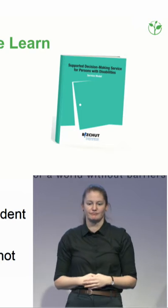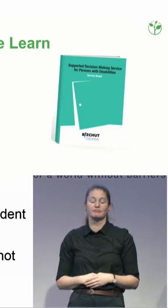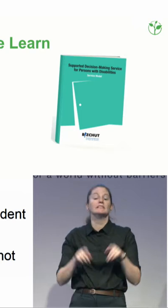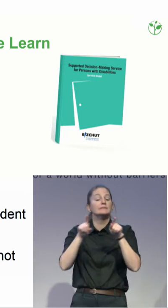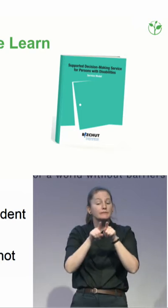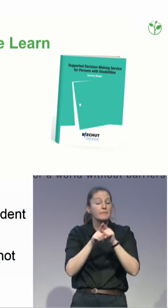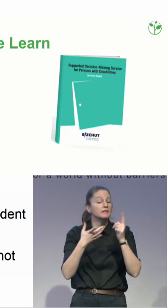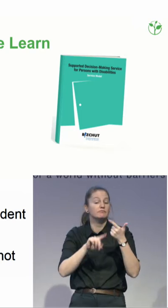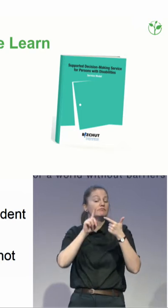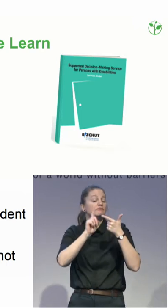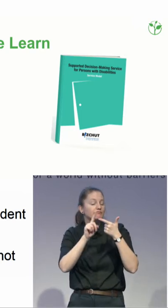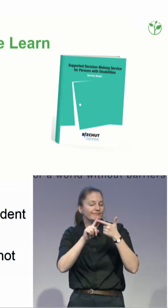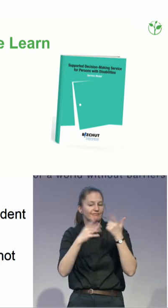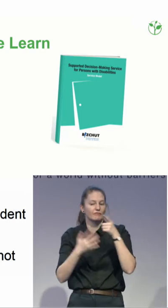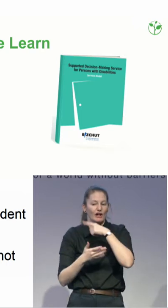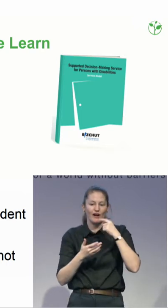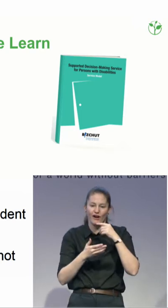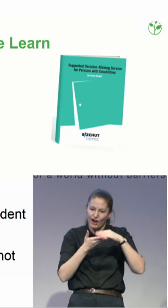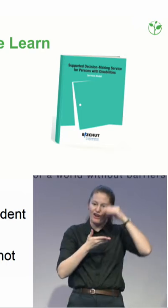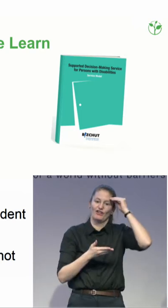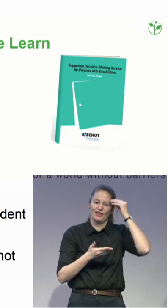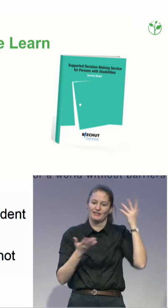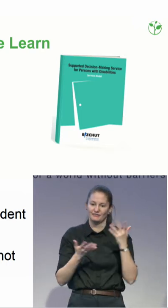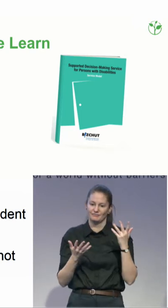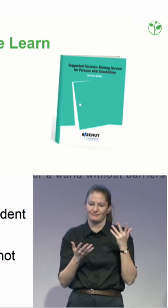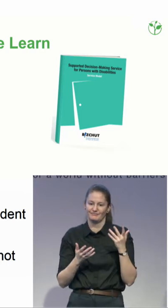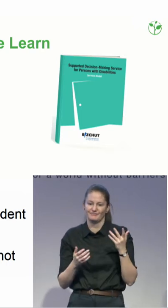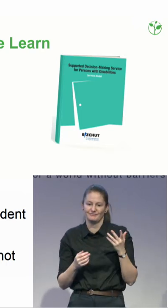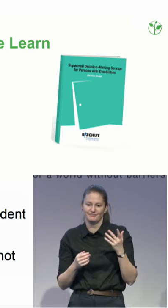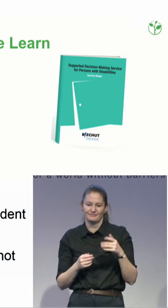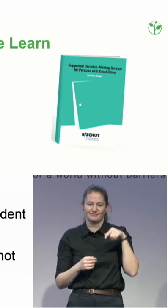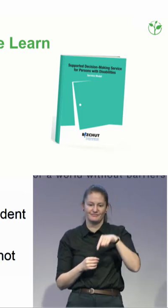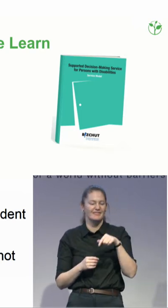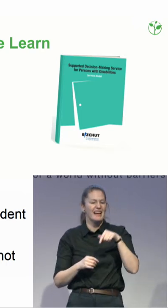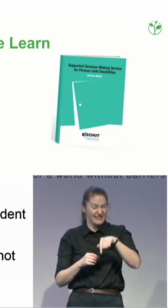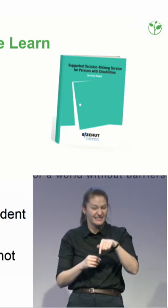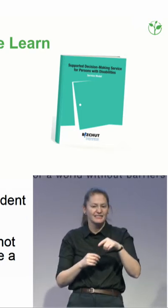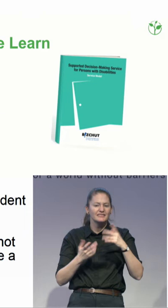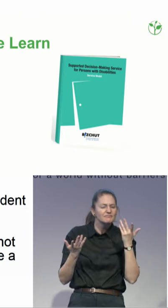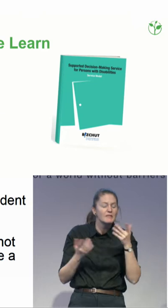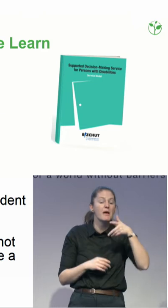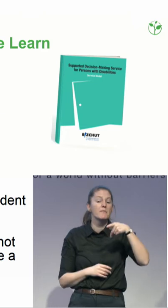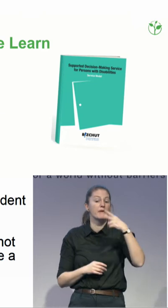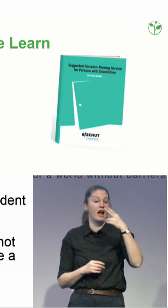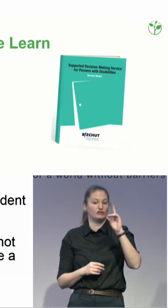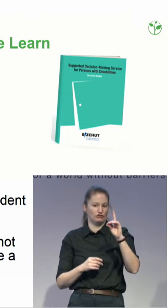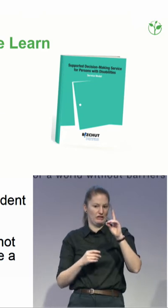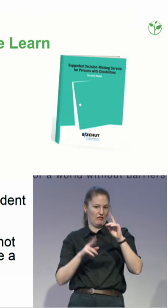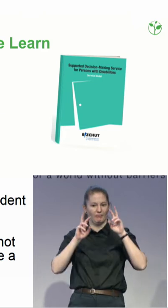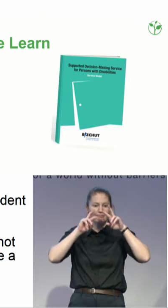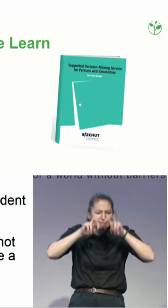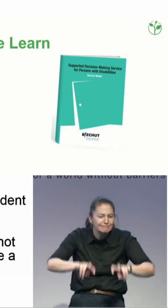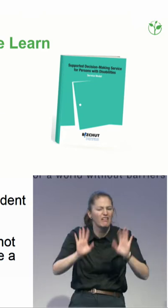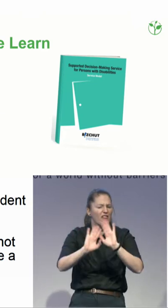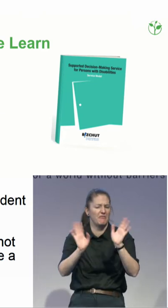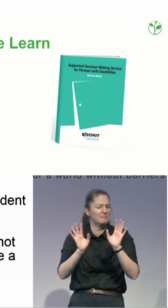You don't have to have not a PhD and I think not also many years of professional training in order to